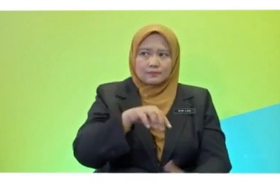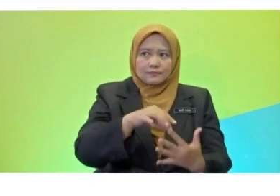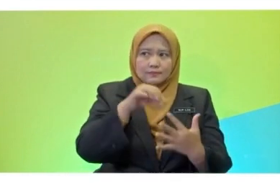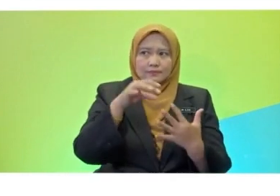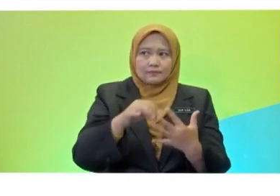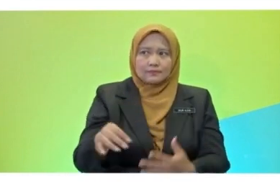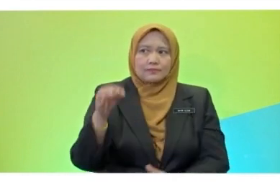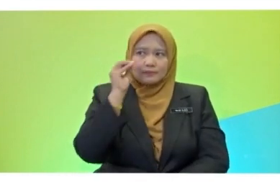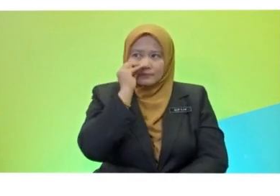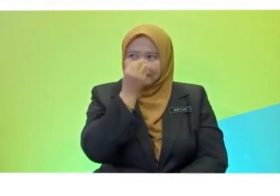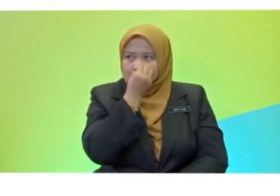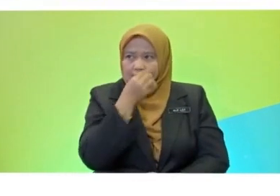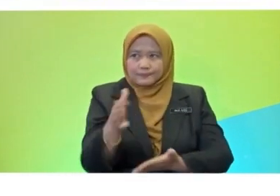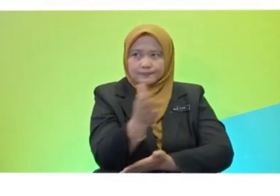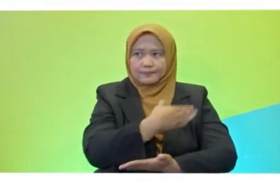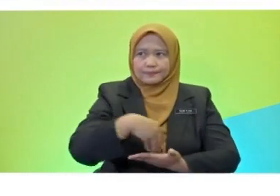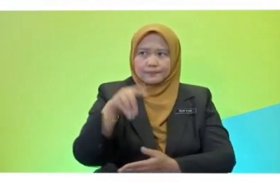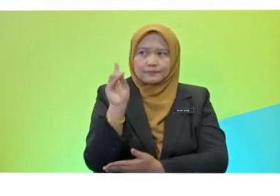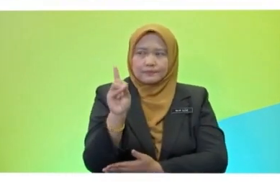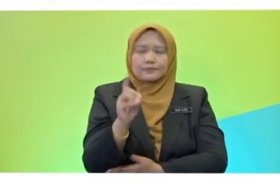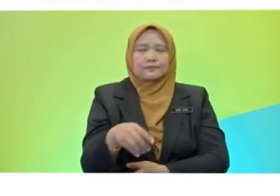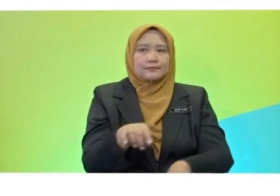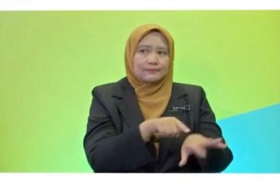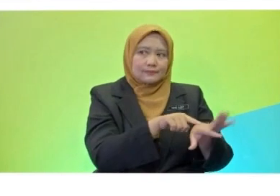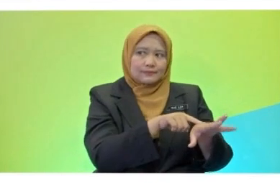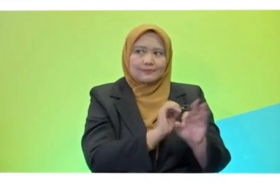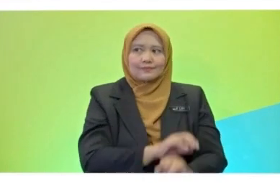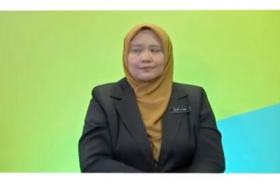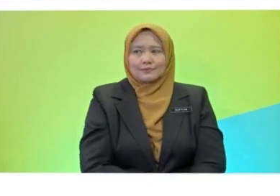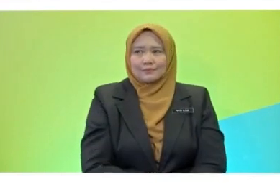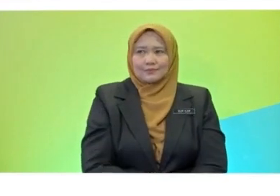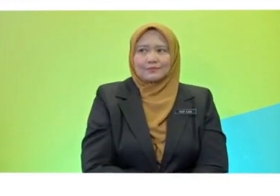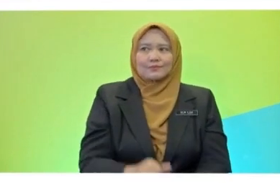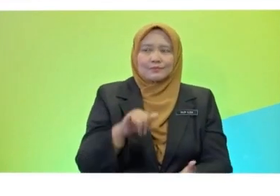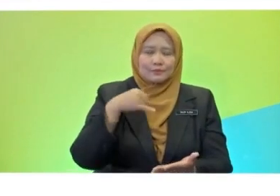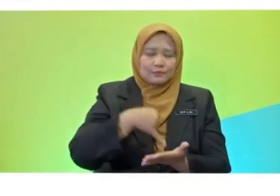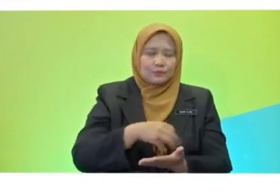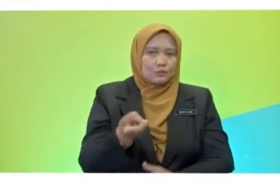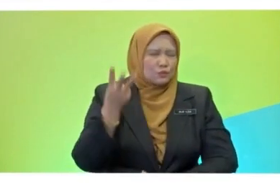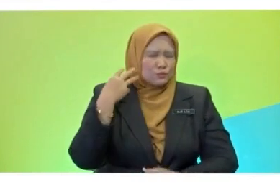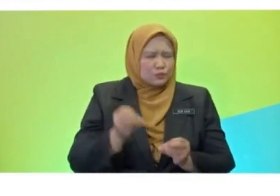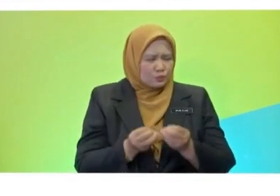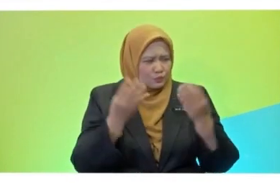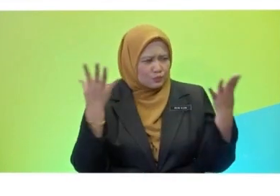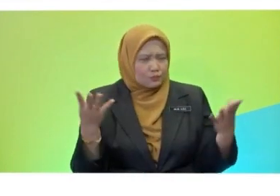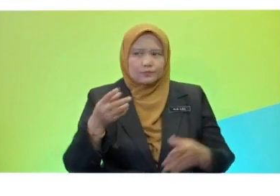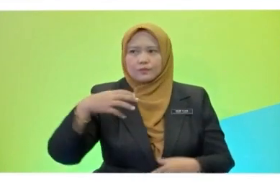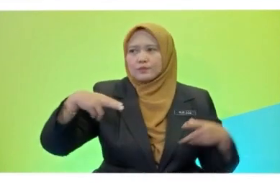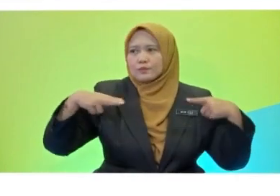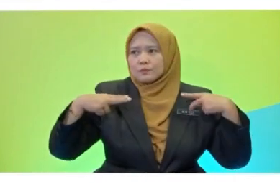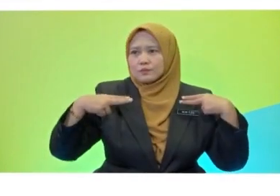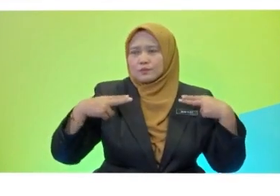leaves. That must be a lot of fun. Yes, I agree. It has to be a lot of fun. And can we have a